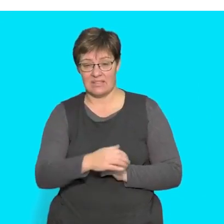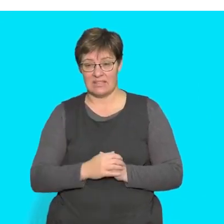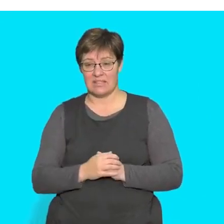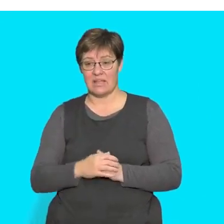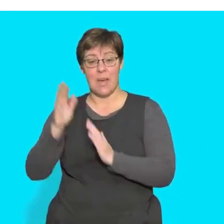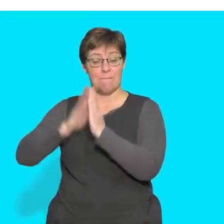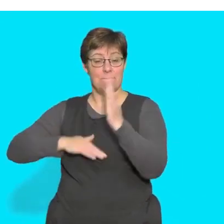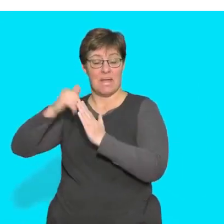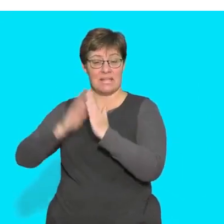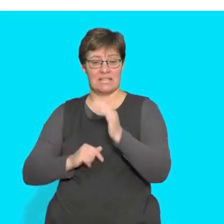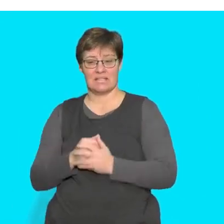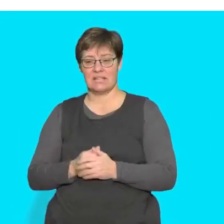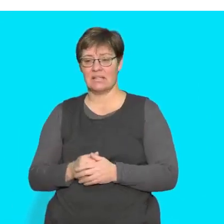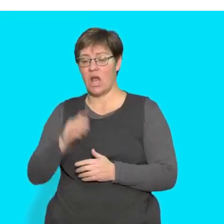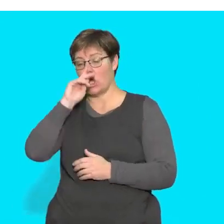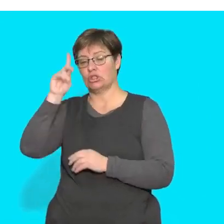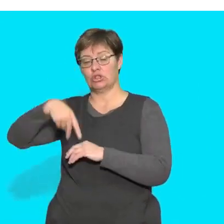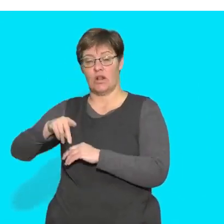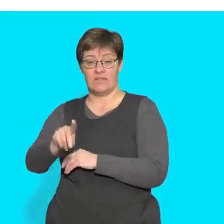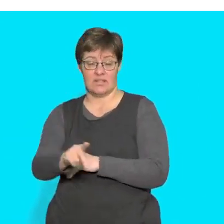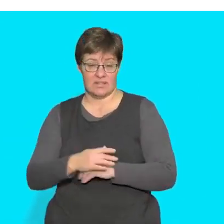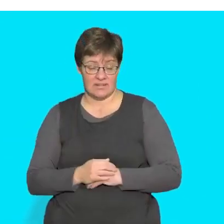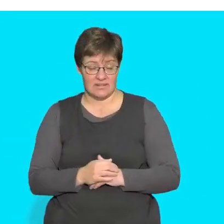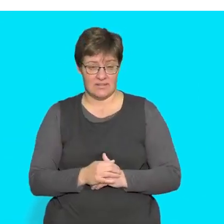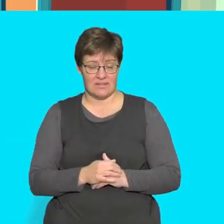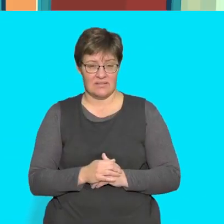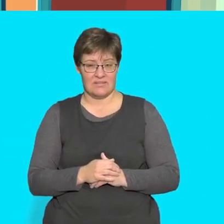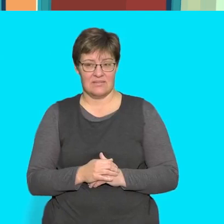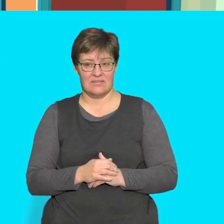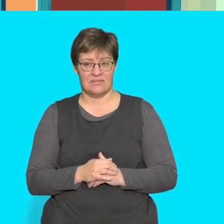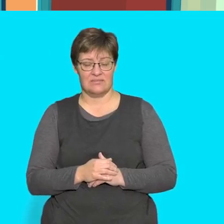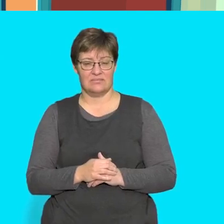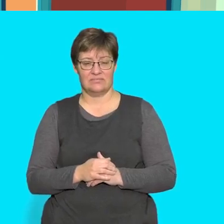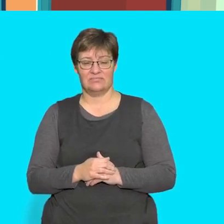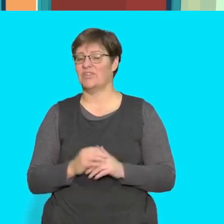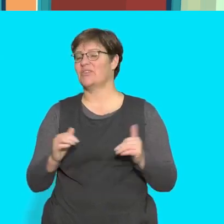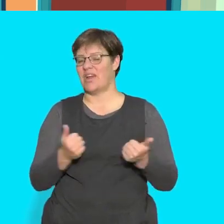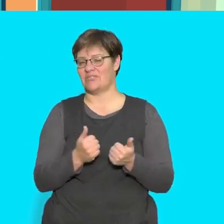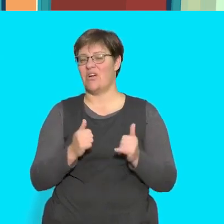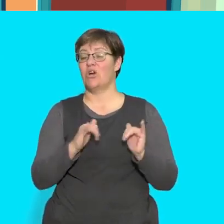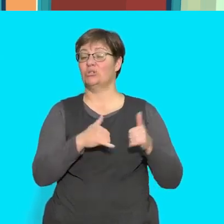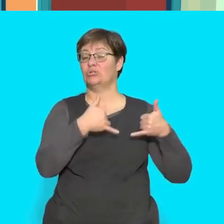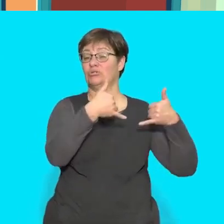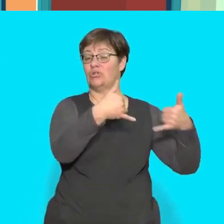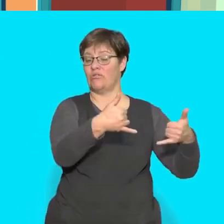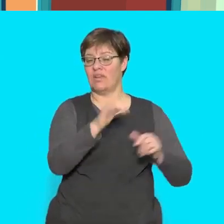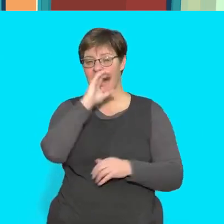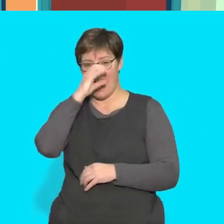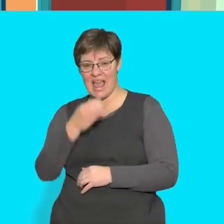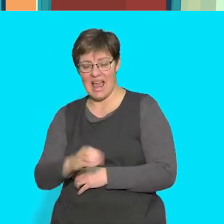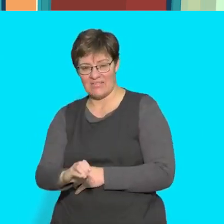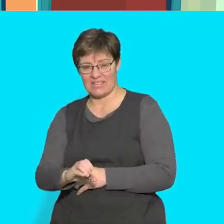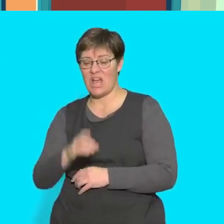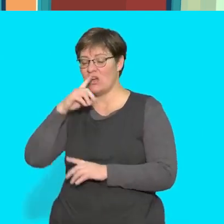and dolphin great trophy elephant dolphin